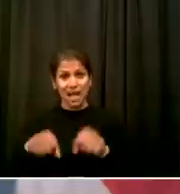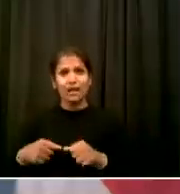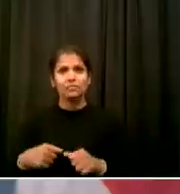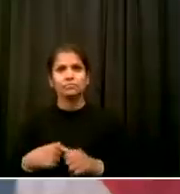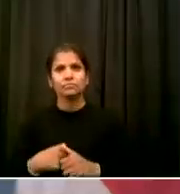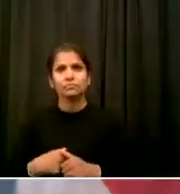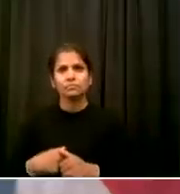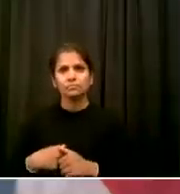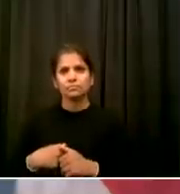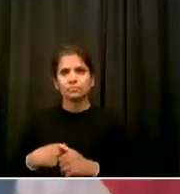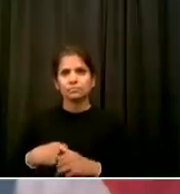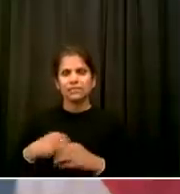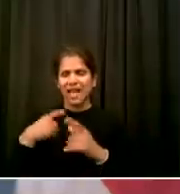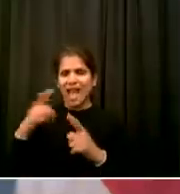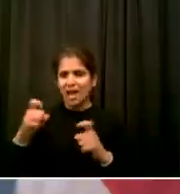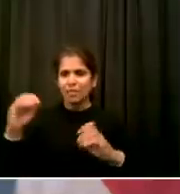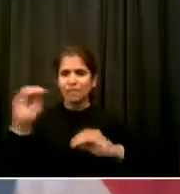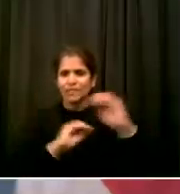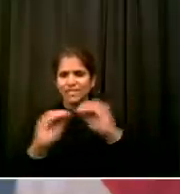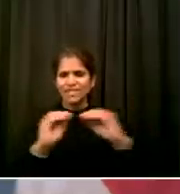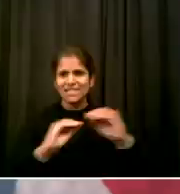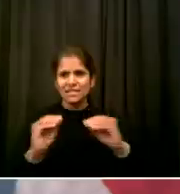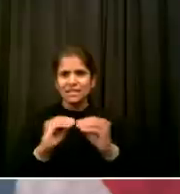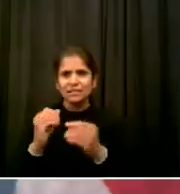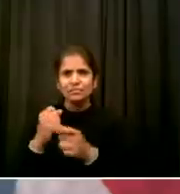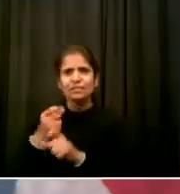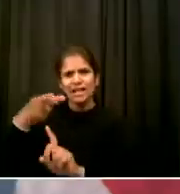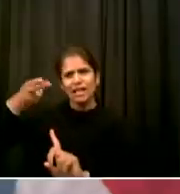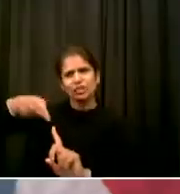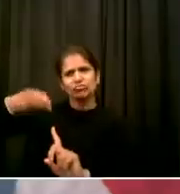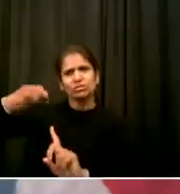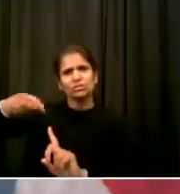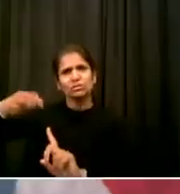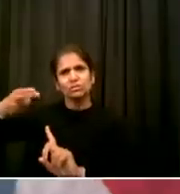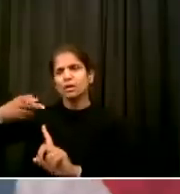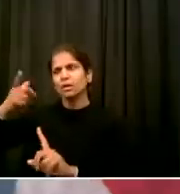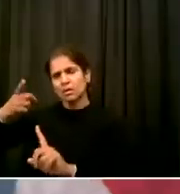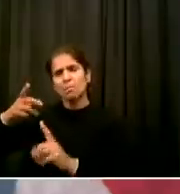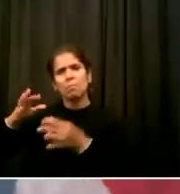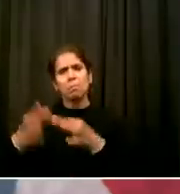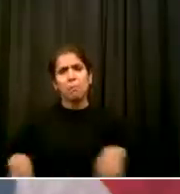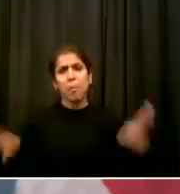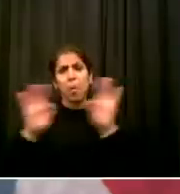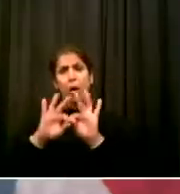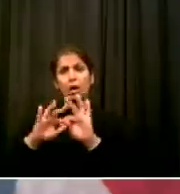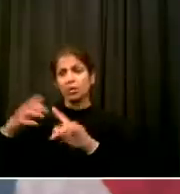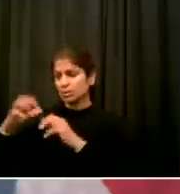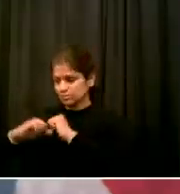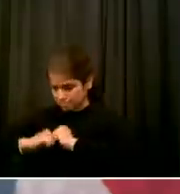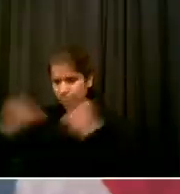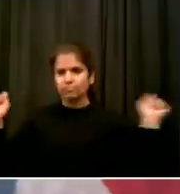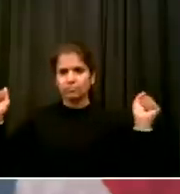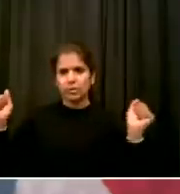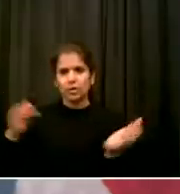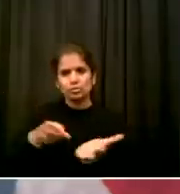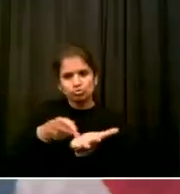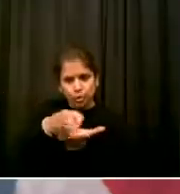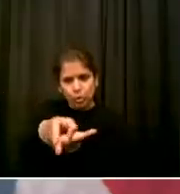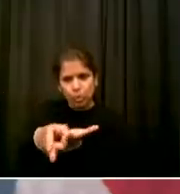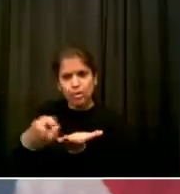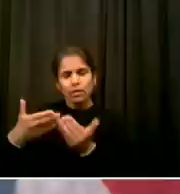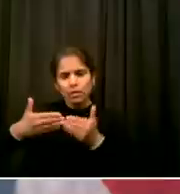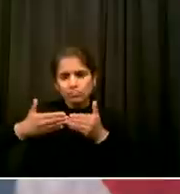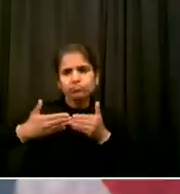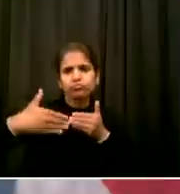We can begin anew When the truth is told And that is possible now more than ever